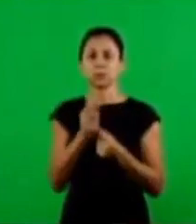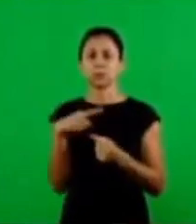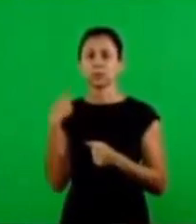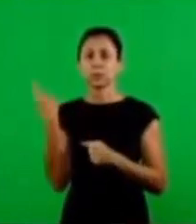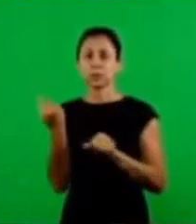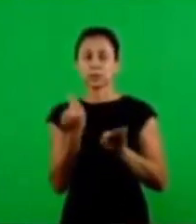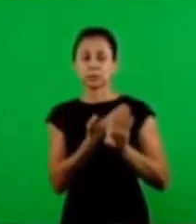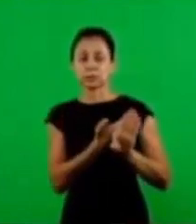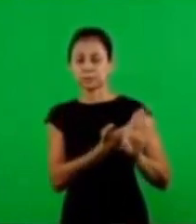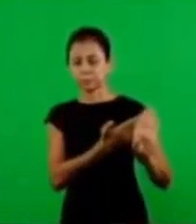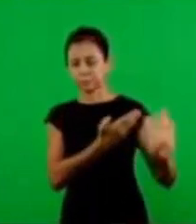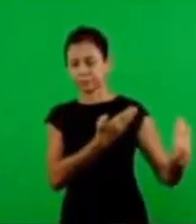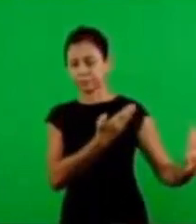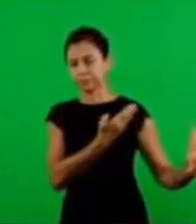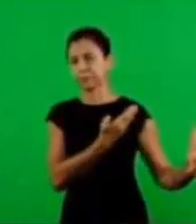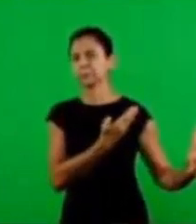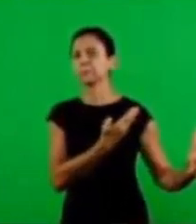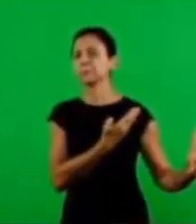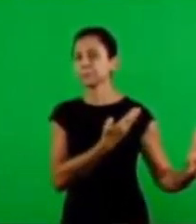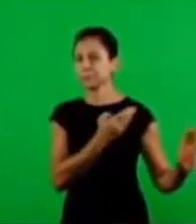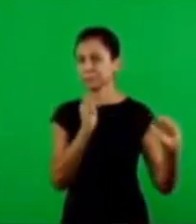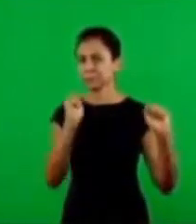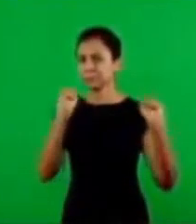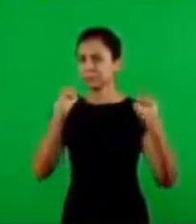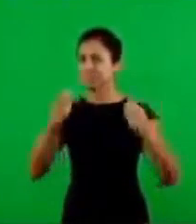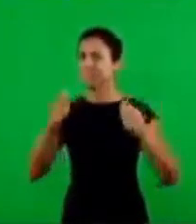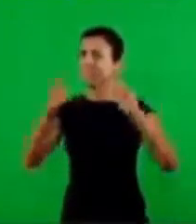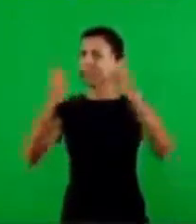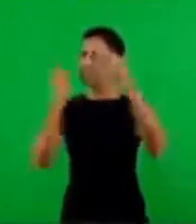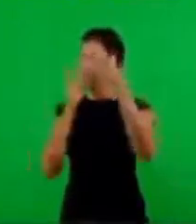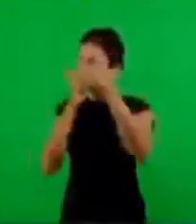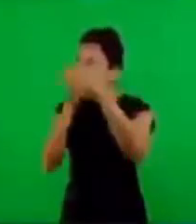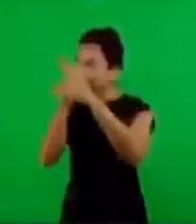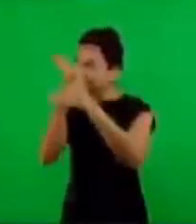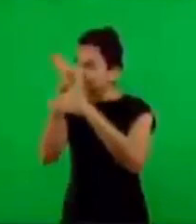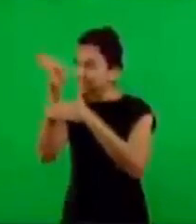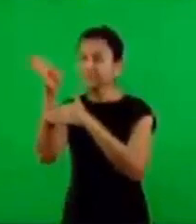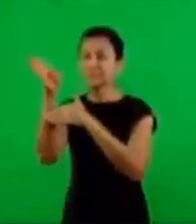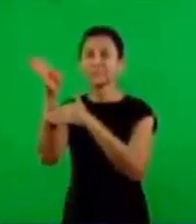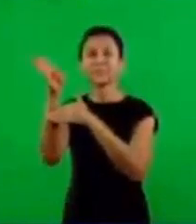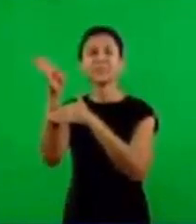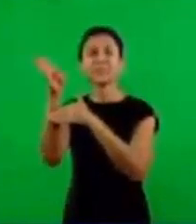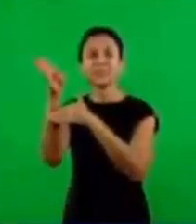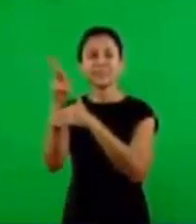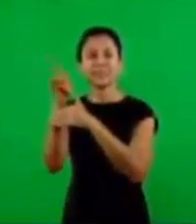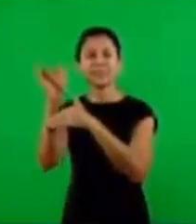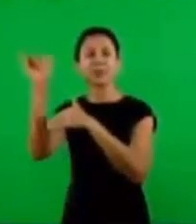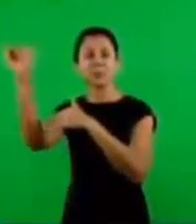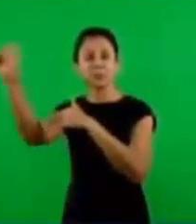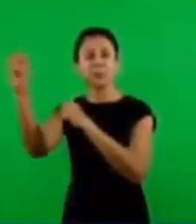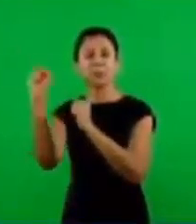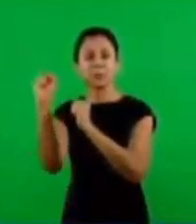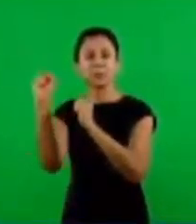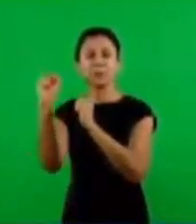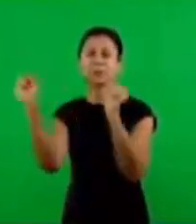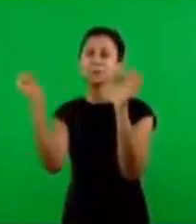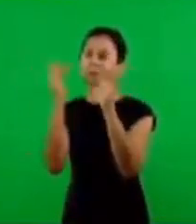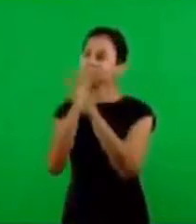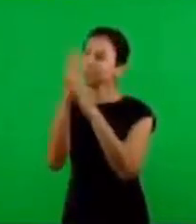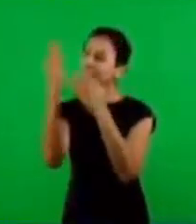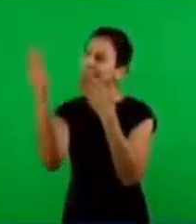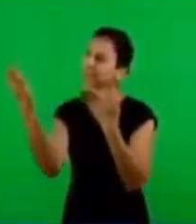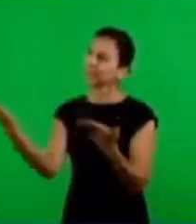The blood separated us from the world, so now we can enter here. And we can enter on the Holy of Holies. Now we can